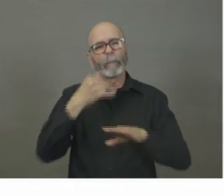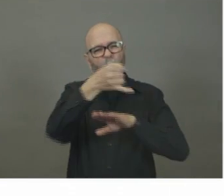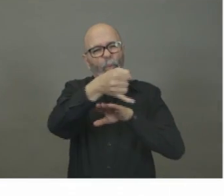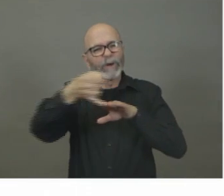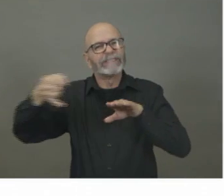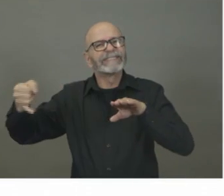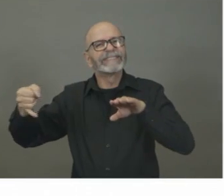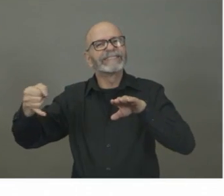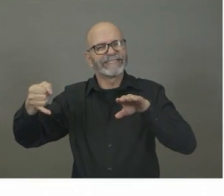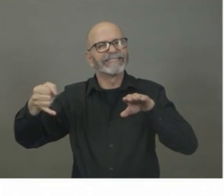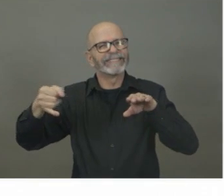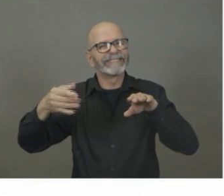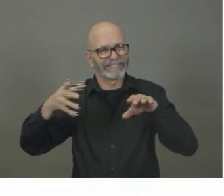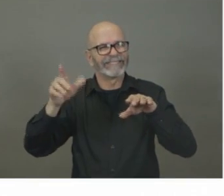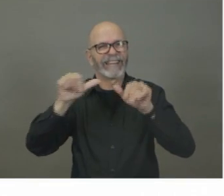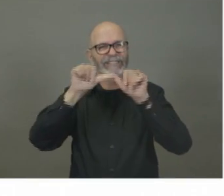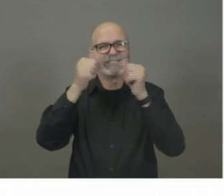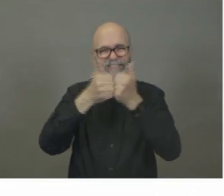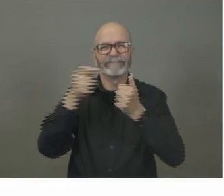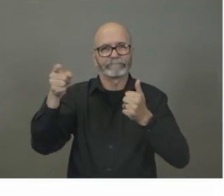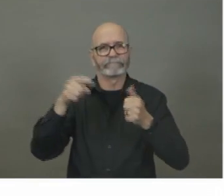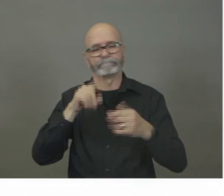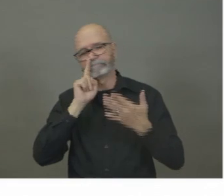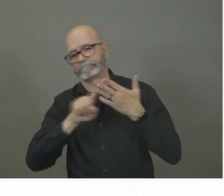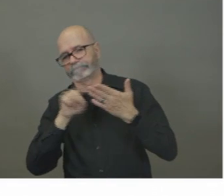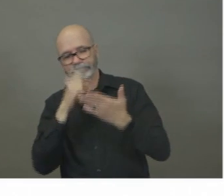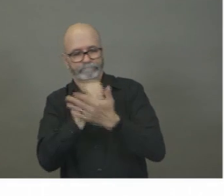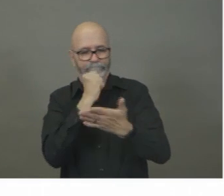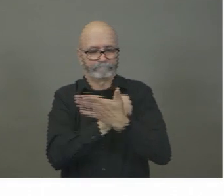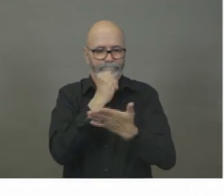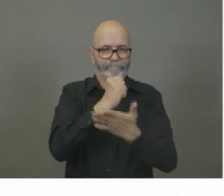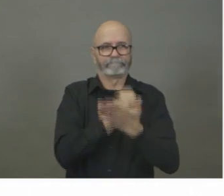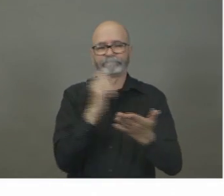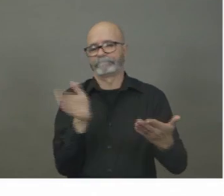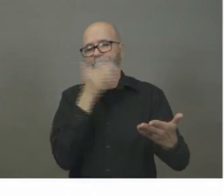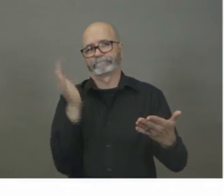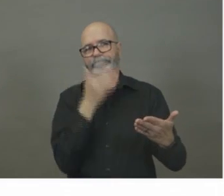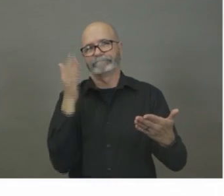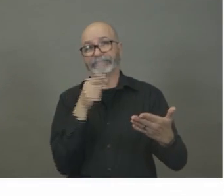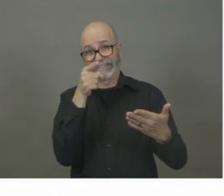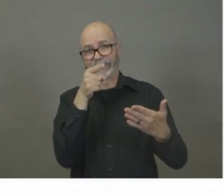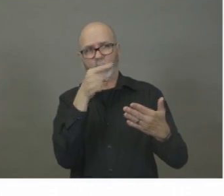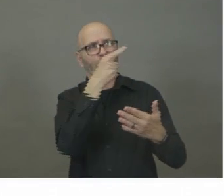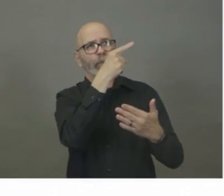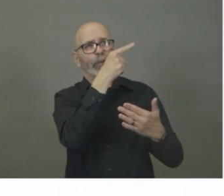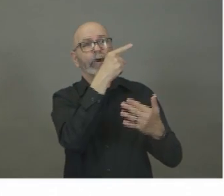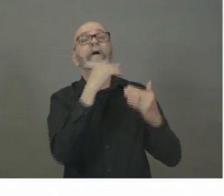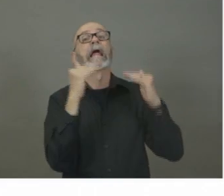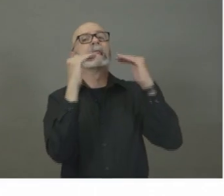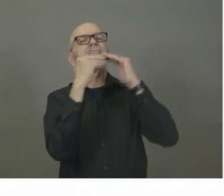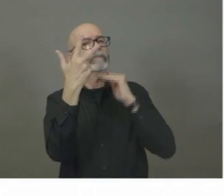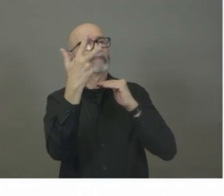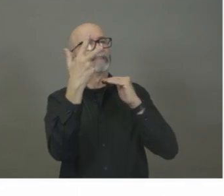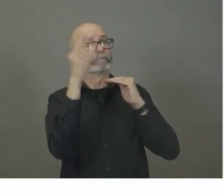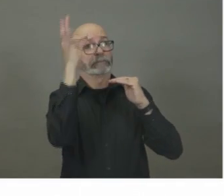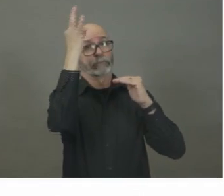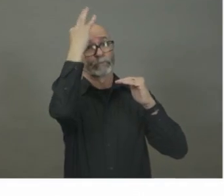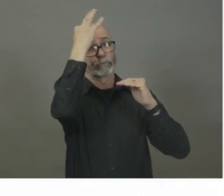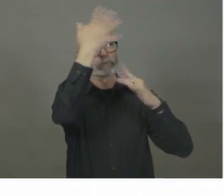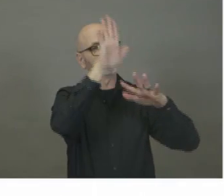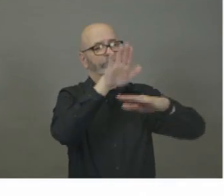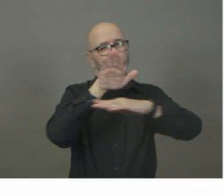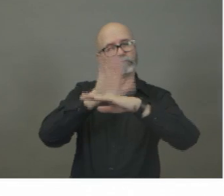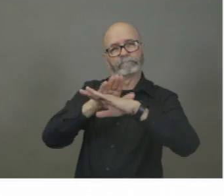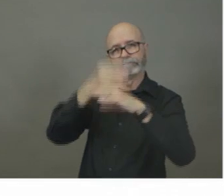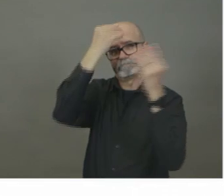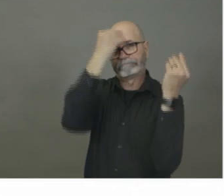call, uh, uh, a level three. Uh, so there, uh, we're, uh, there's now a federal advisory that, uh, non-essential travel